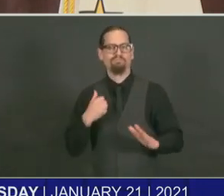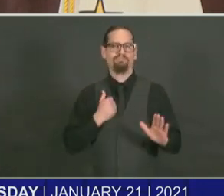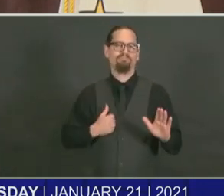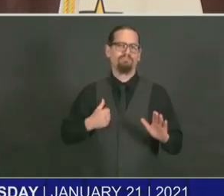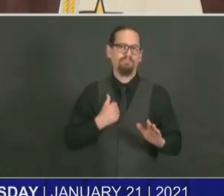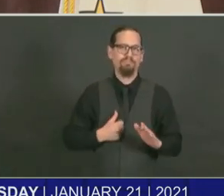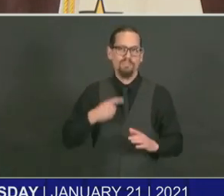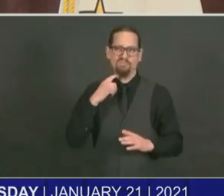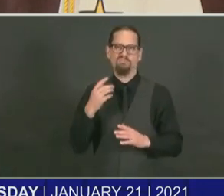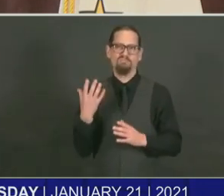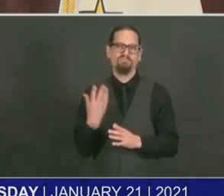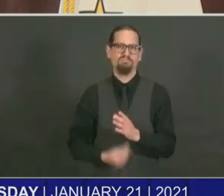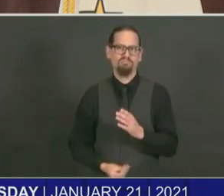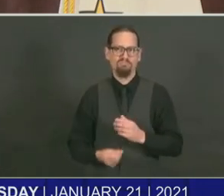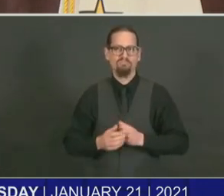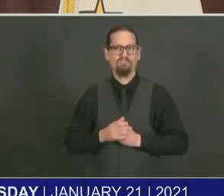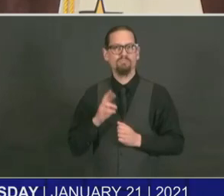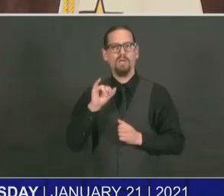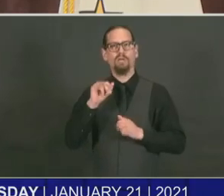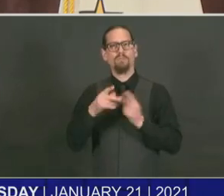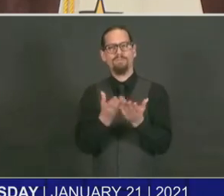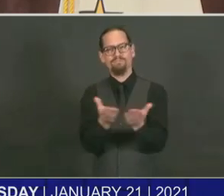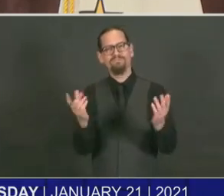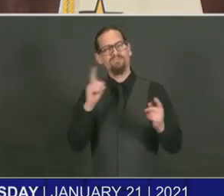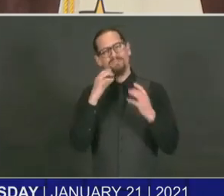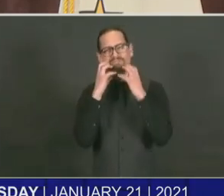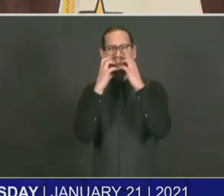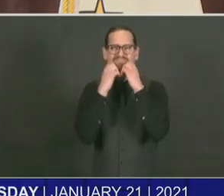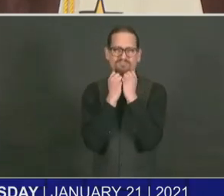these precious Rhode Islanders who we have lost.